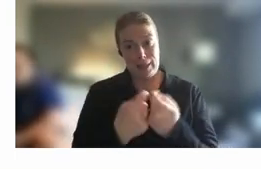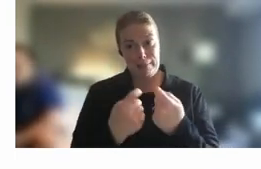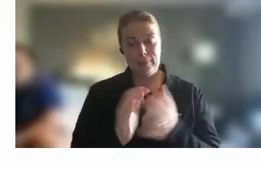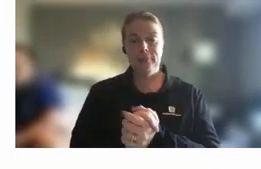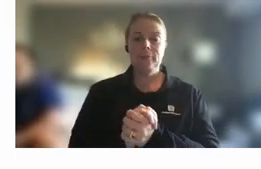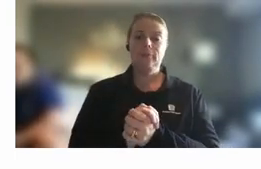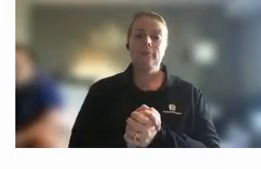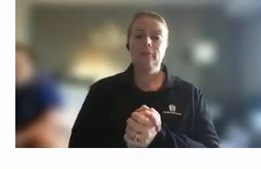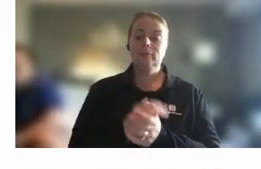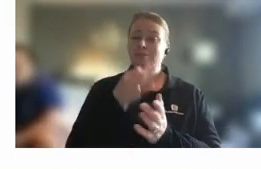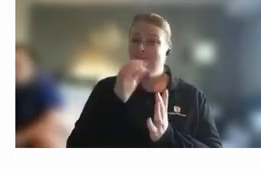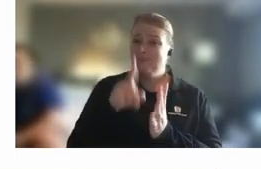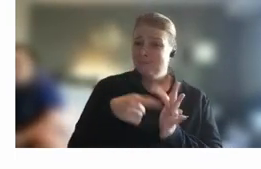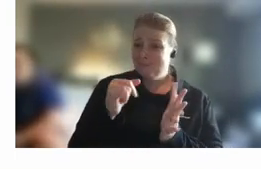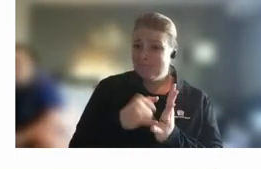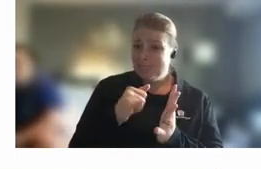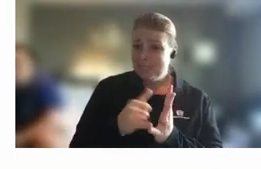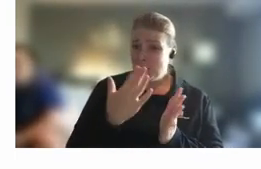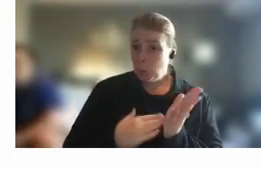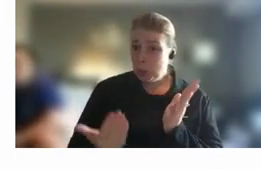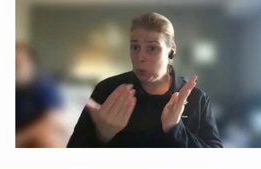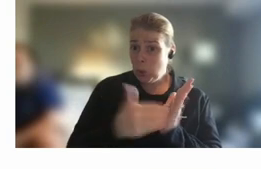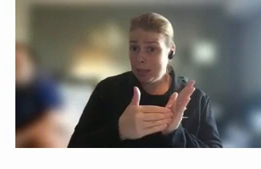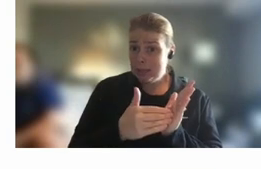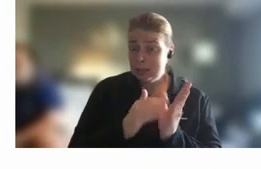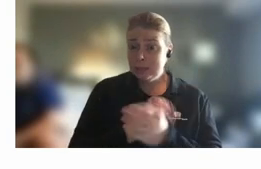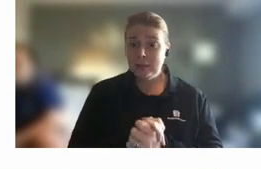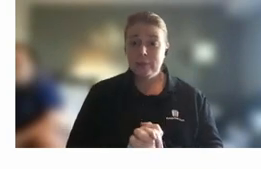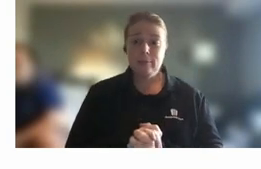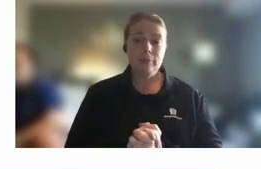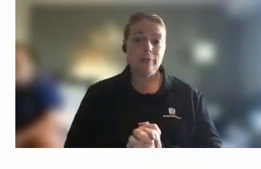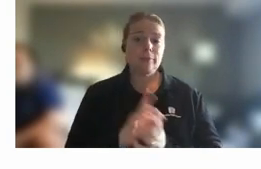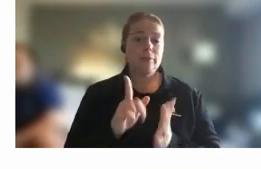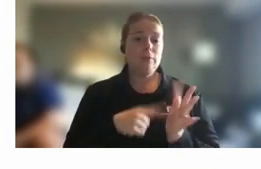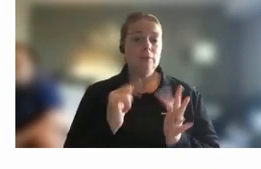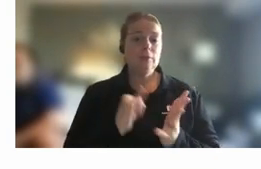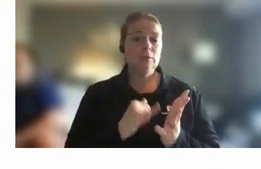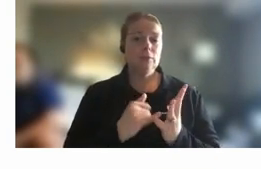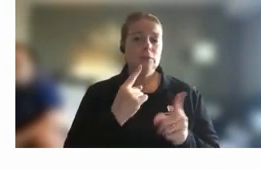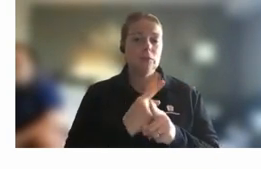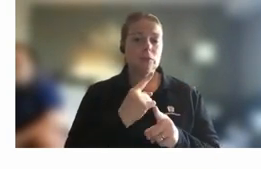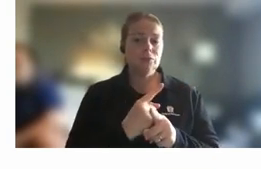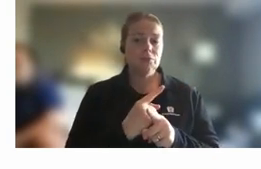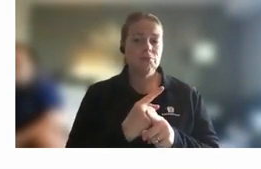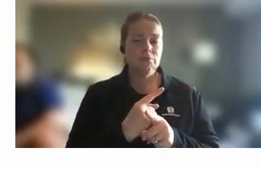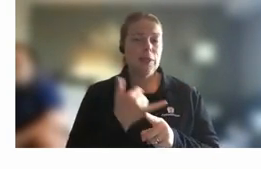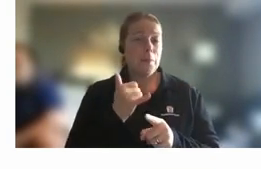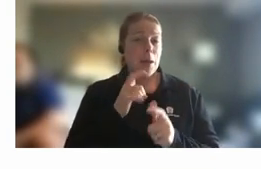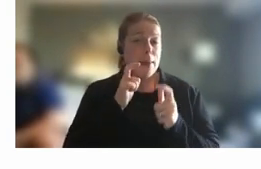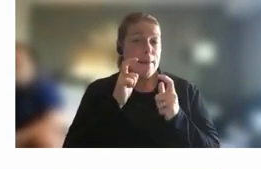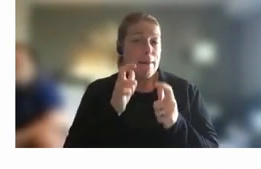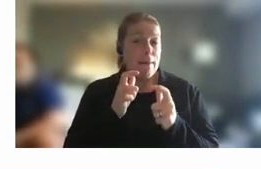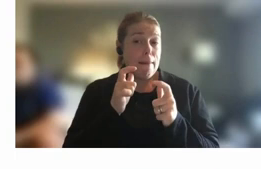jessica did you have anything to add in this space uh just a maybe a cautionary tale